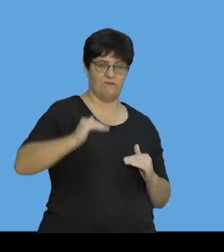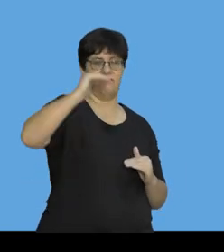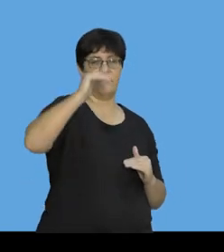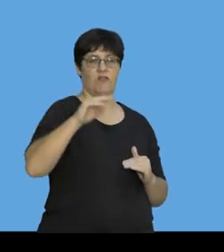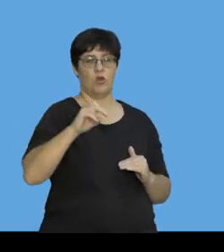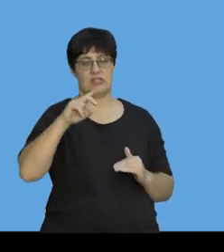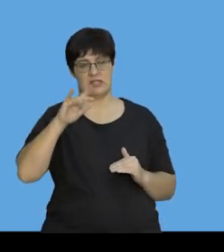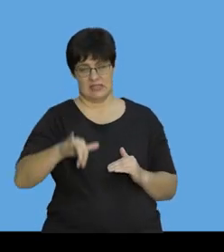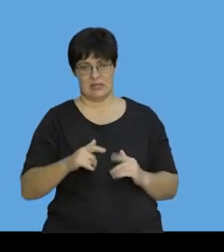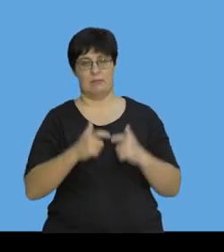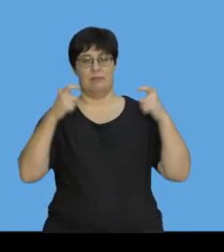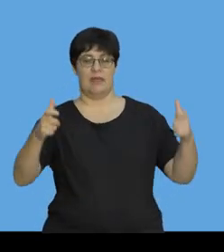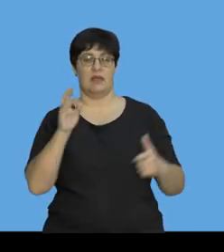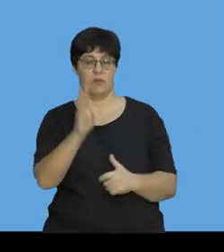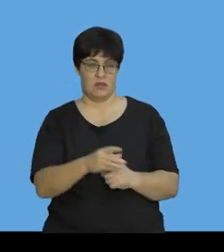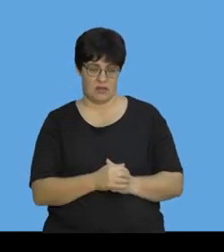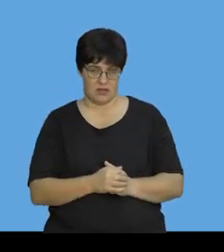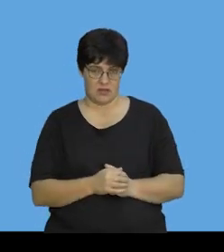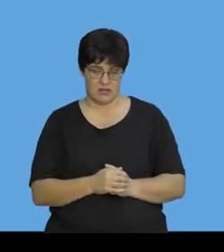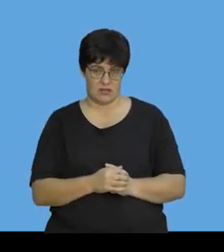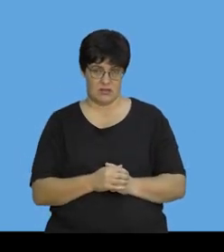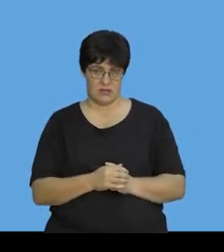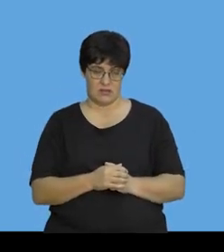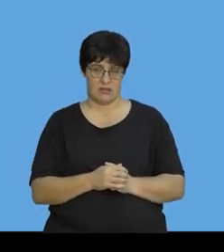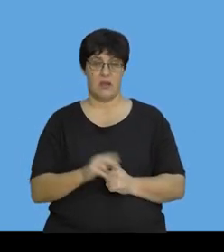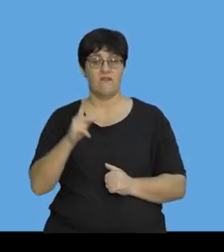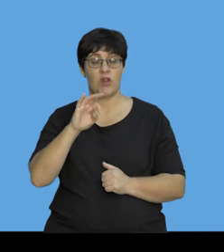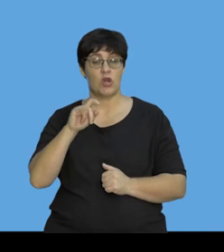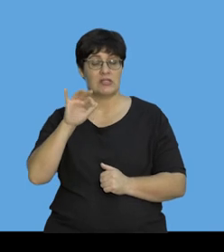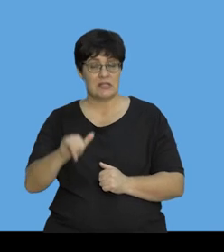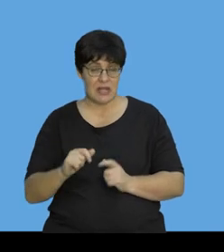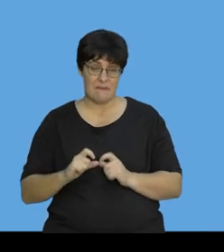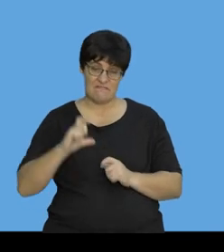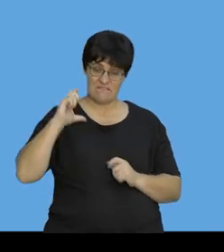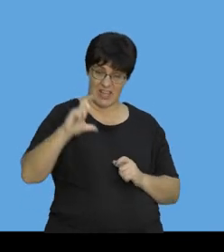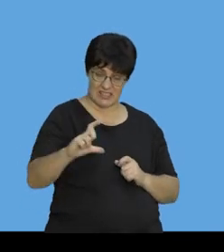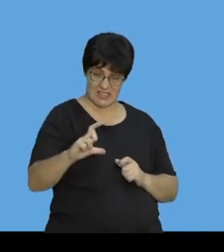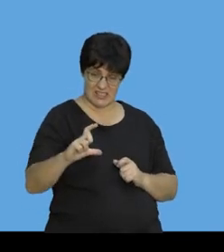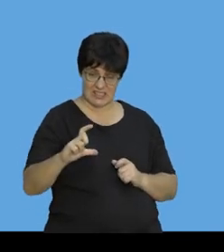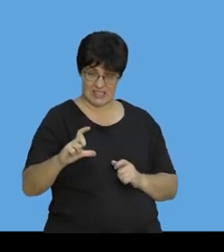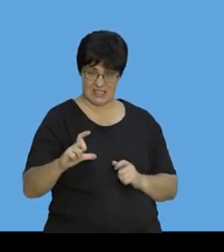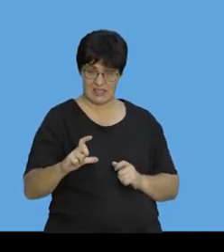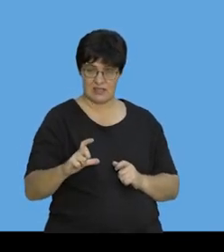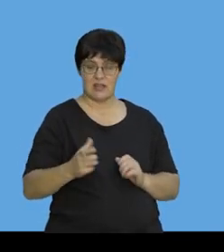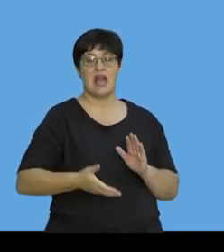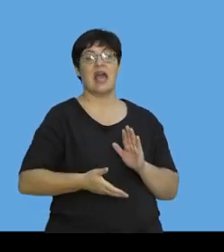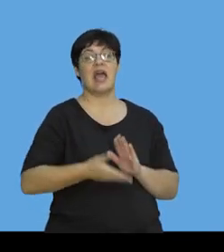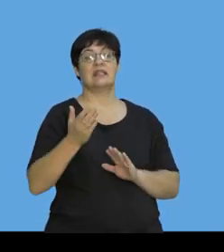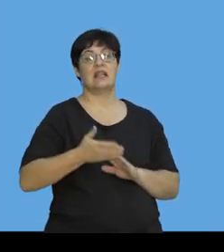change in velocity must be very big. If change in velocity is very big,